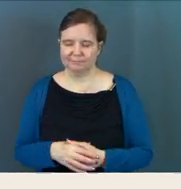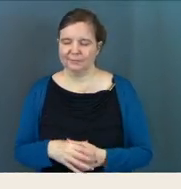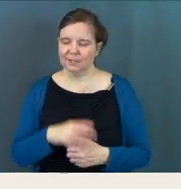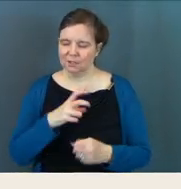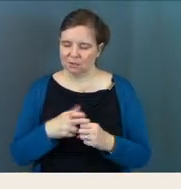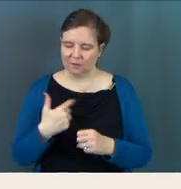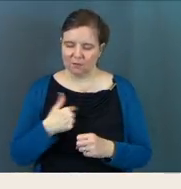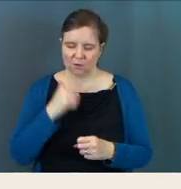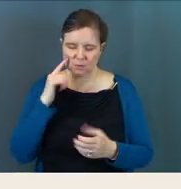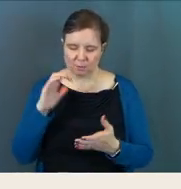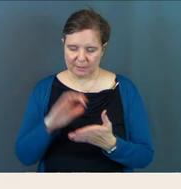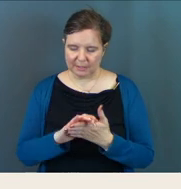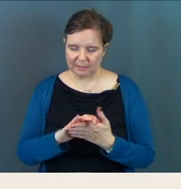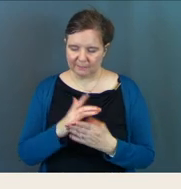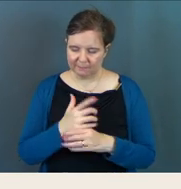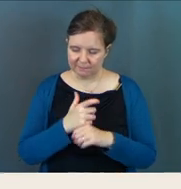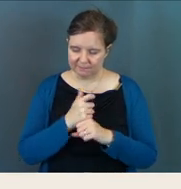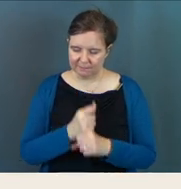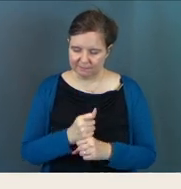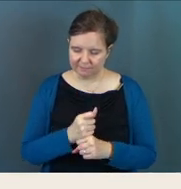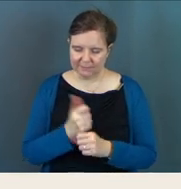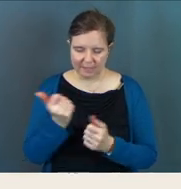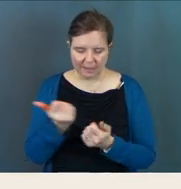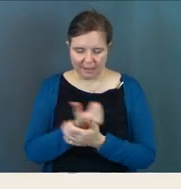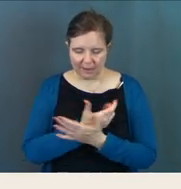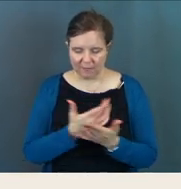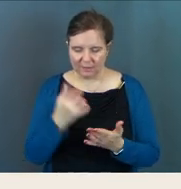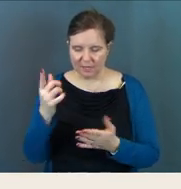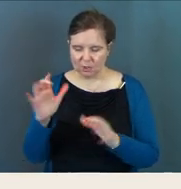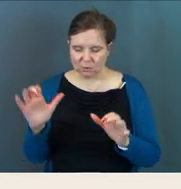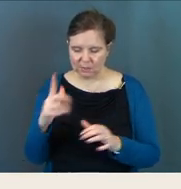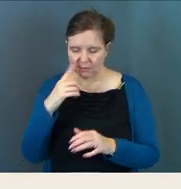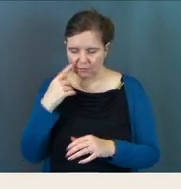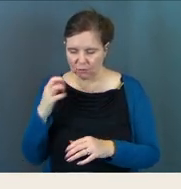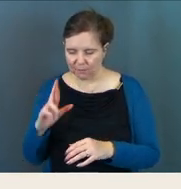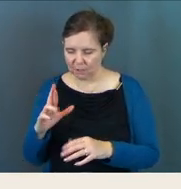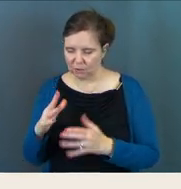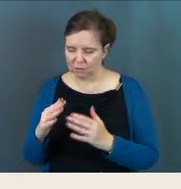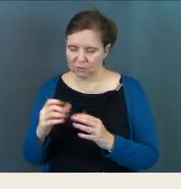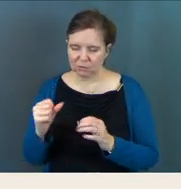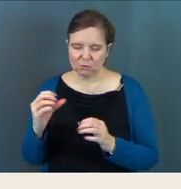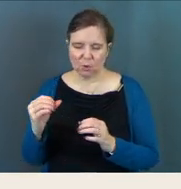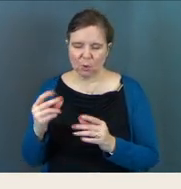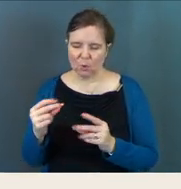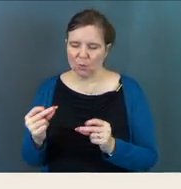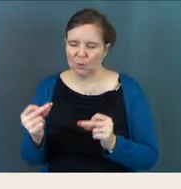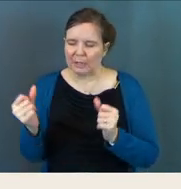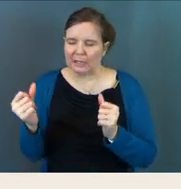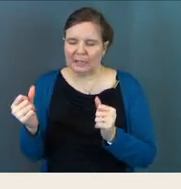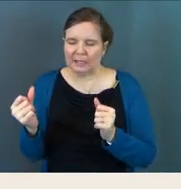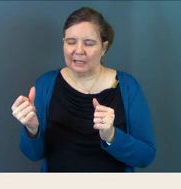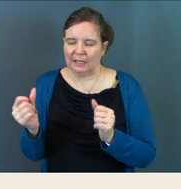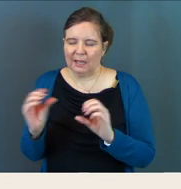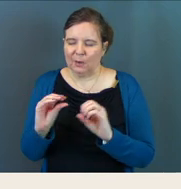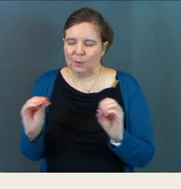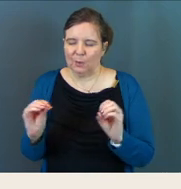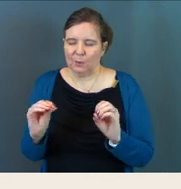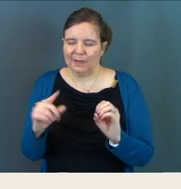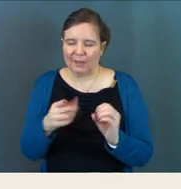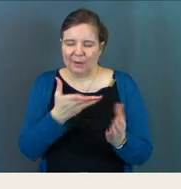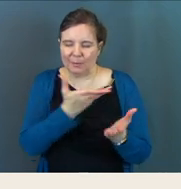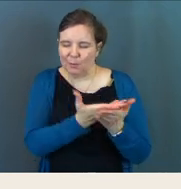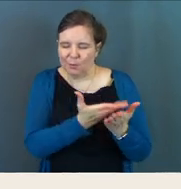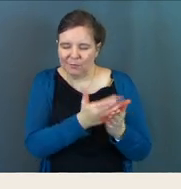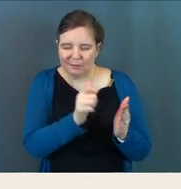It's hard for us to believe everything that you did for Peter so quickly and so without him